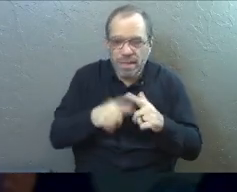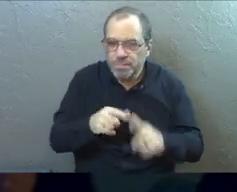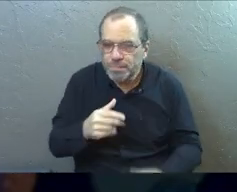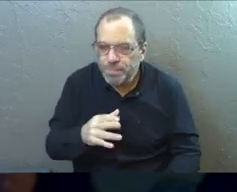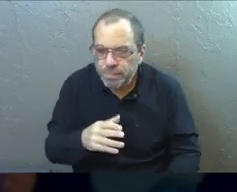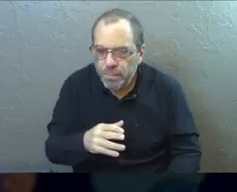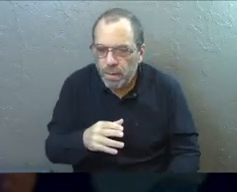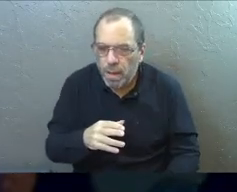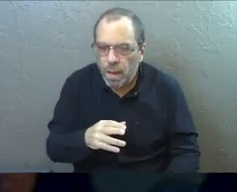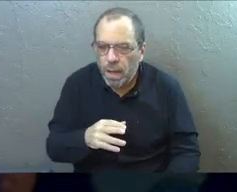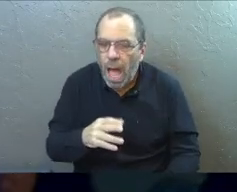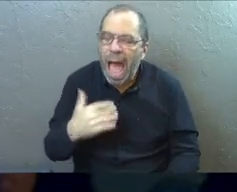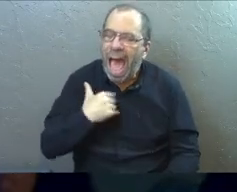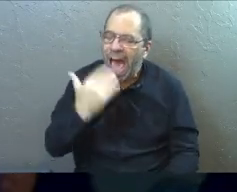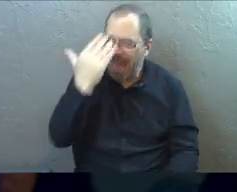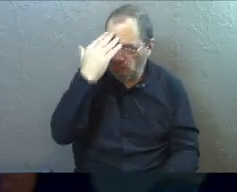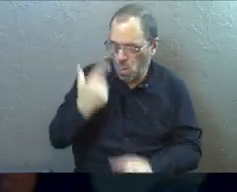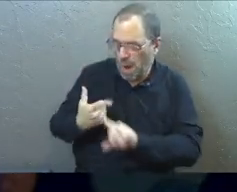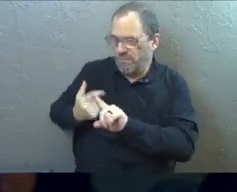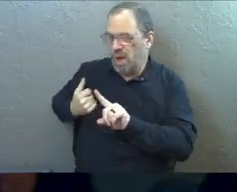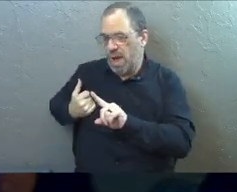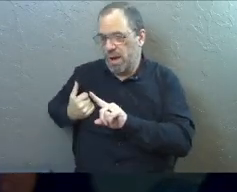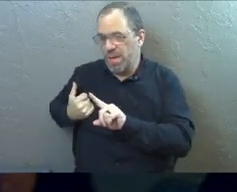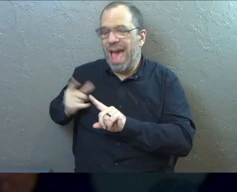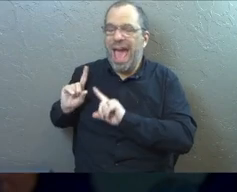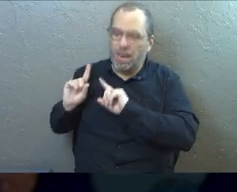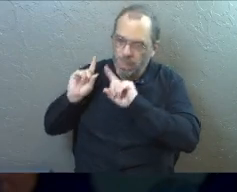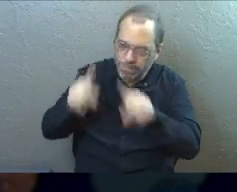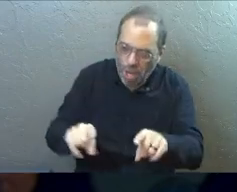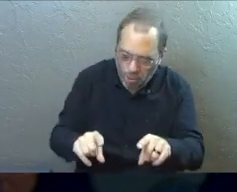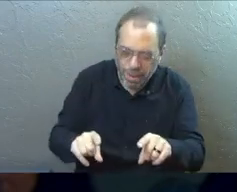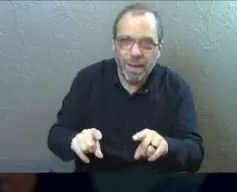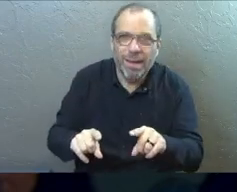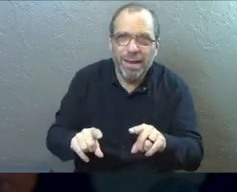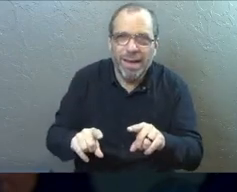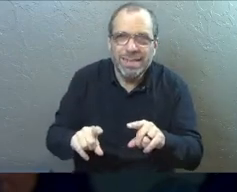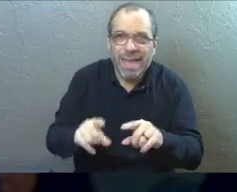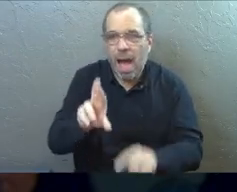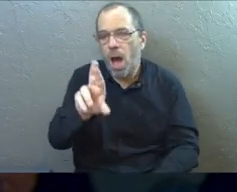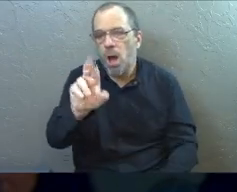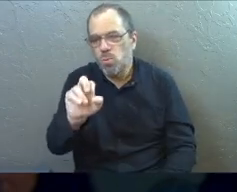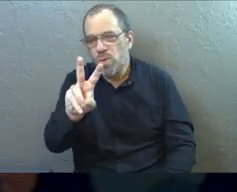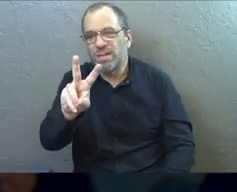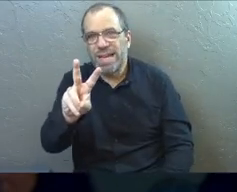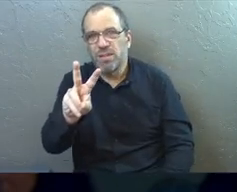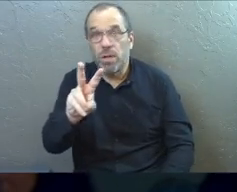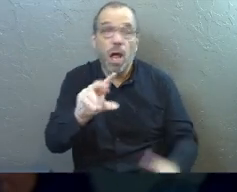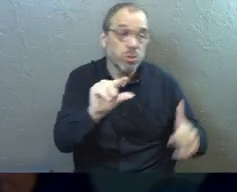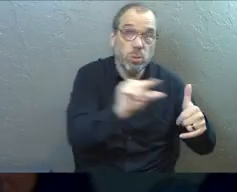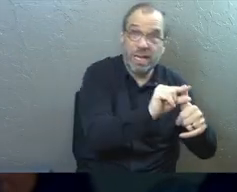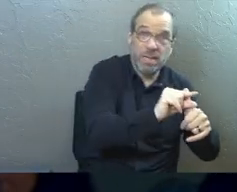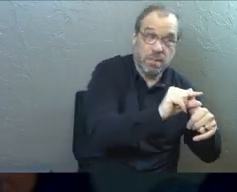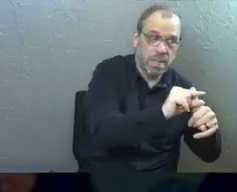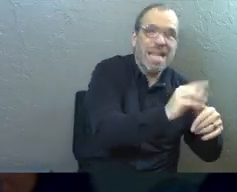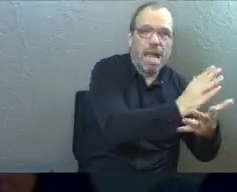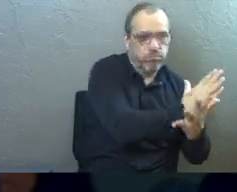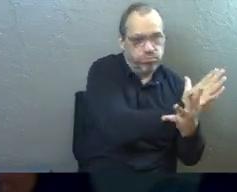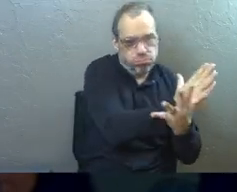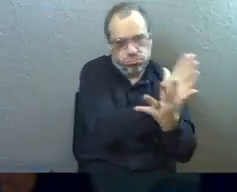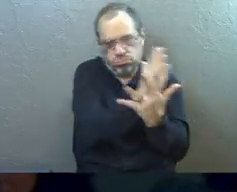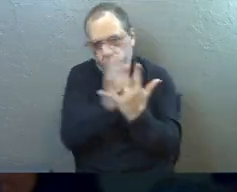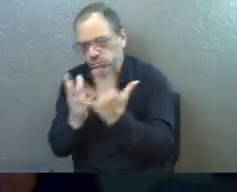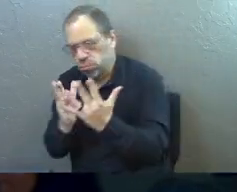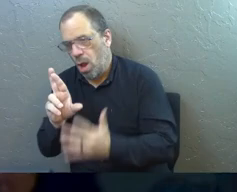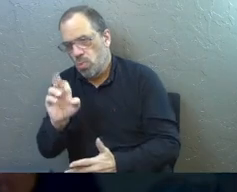says, you know, he says, I know where I came from and I know where I'm going. So now we're going to jump to Revelation, the other end of our Bible, Revelation chapter